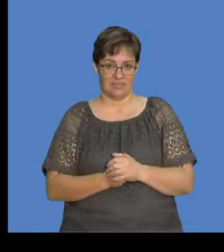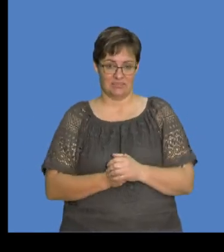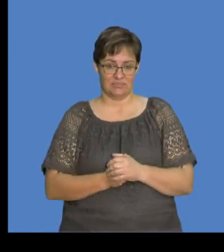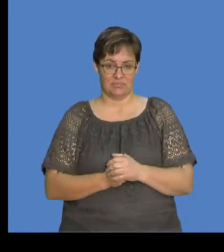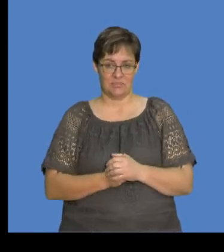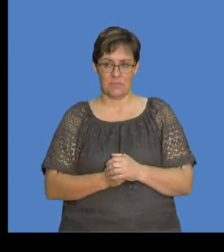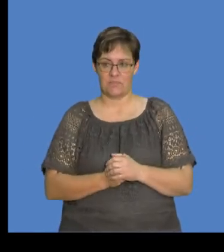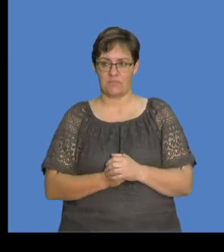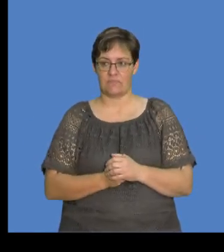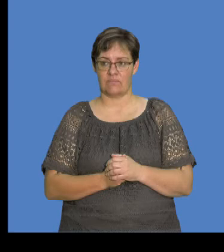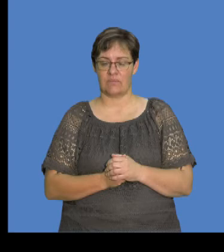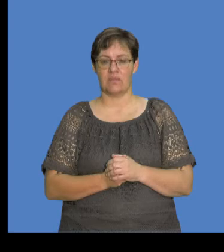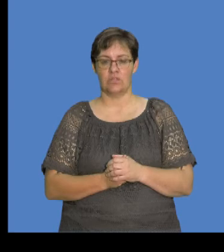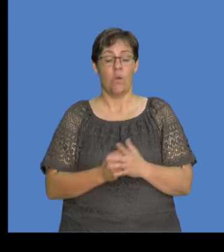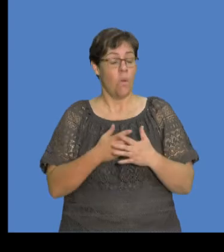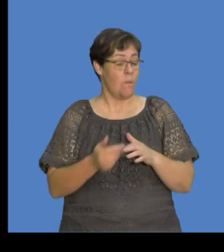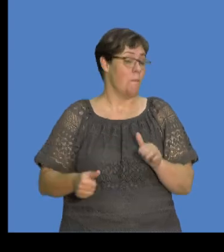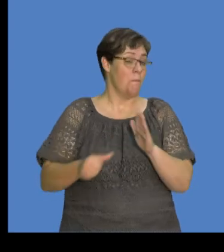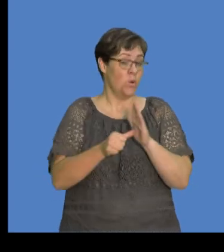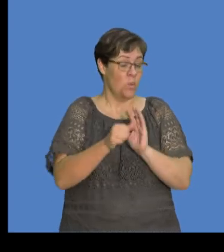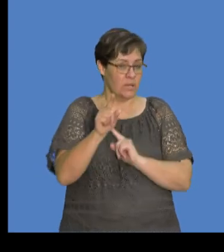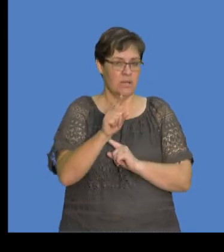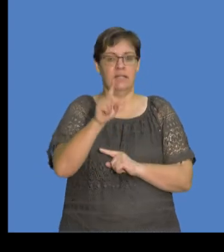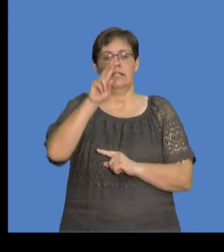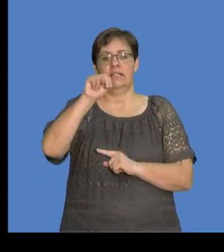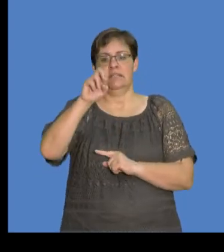number of electrons, okay? That's the main thing, right?